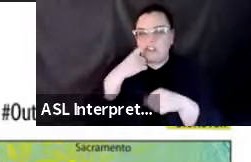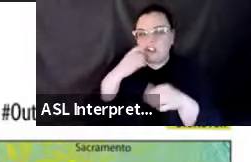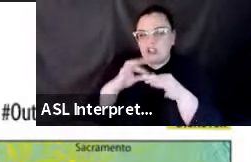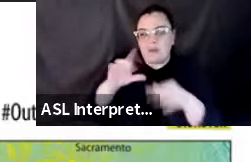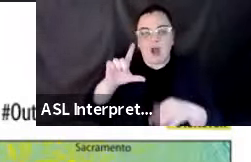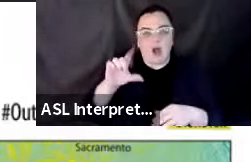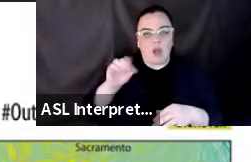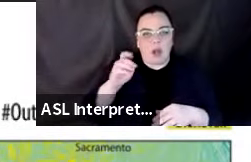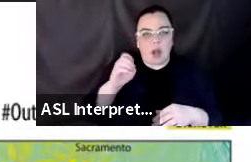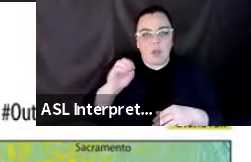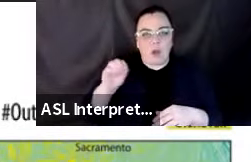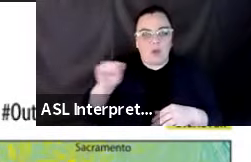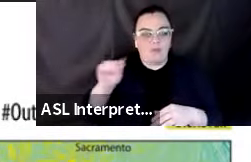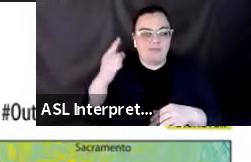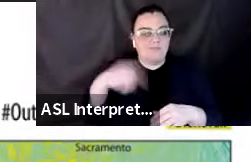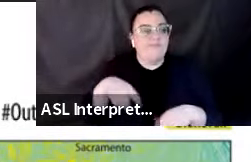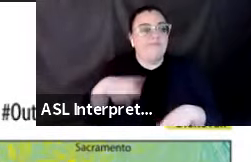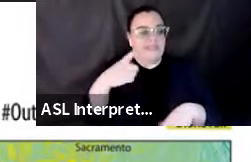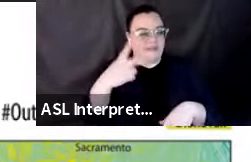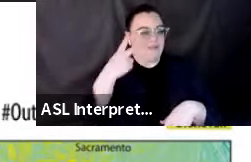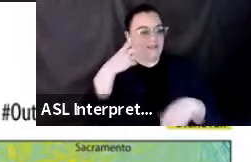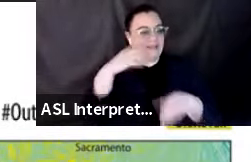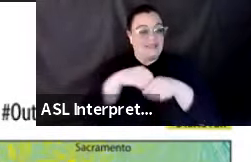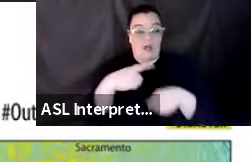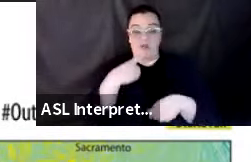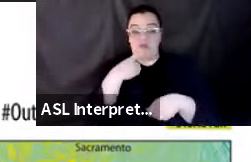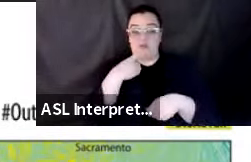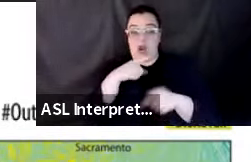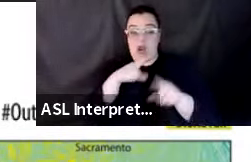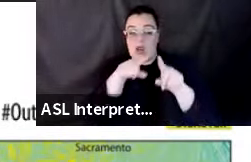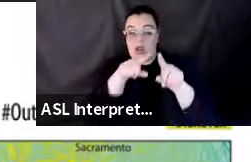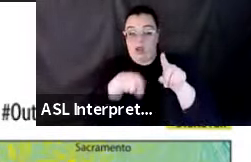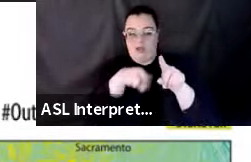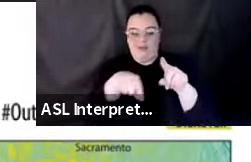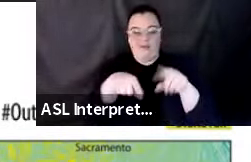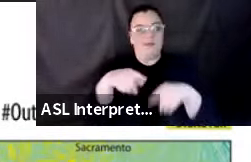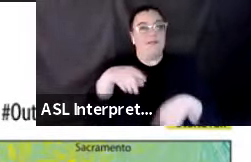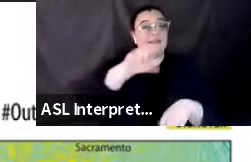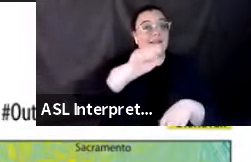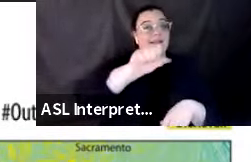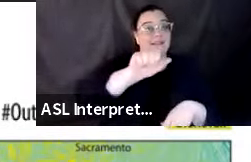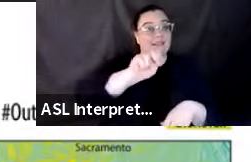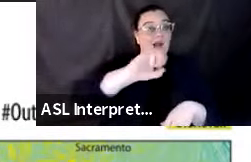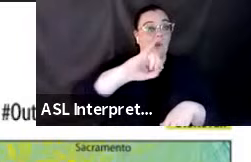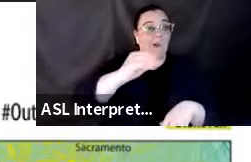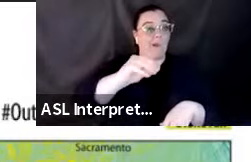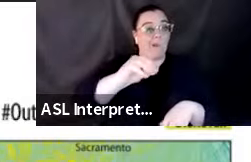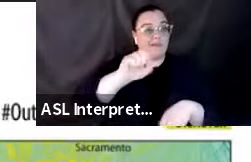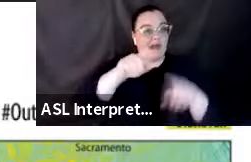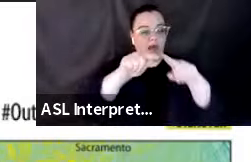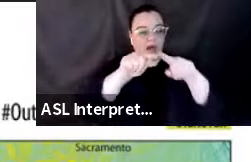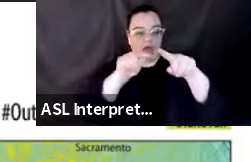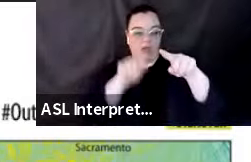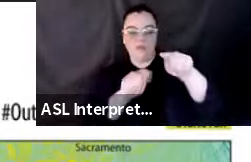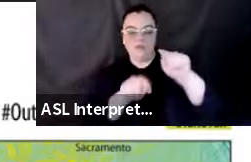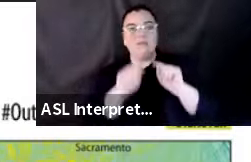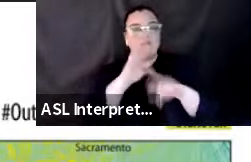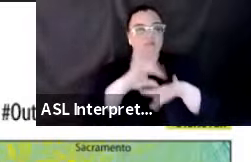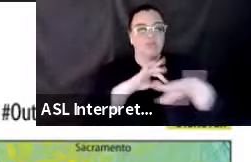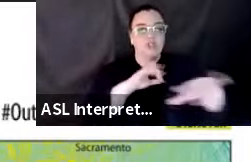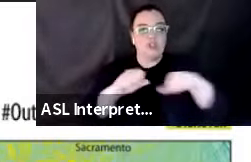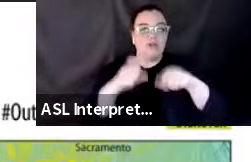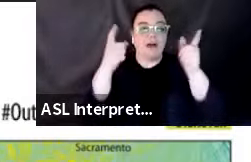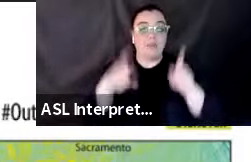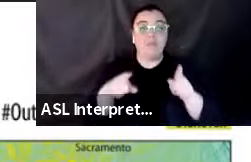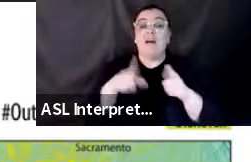that's in in red here south of San Jose is where the epicenter of that earthquake was. And the shaking, of course, was